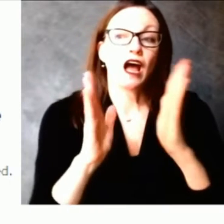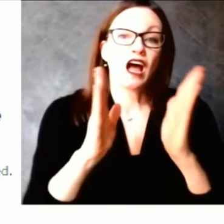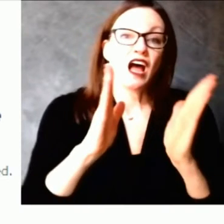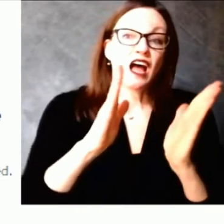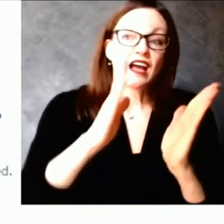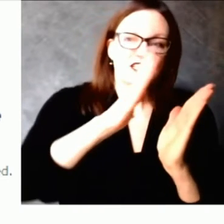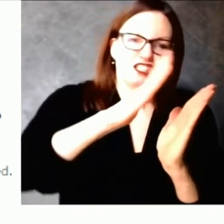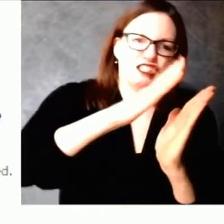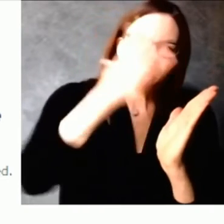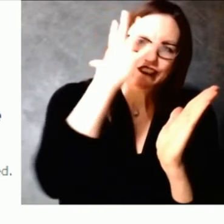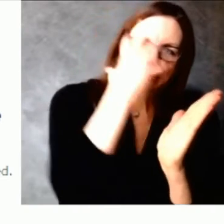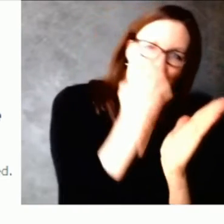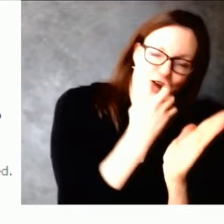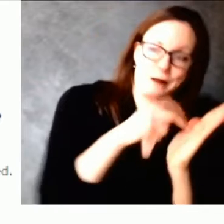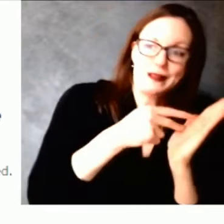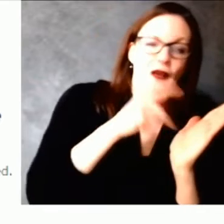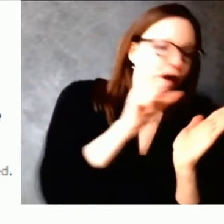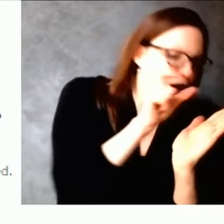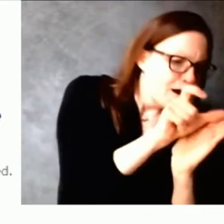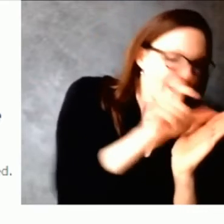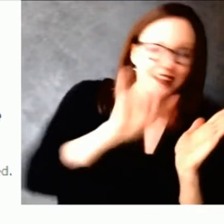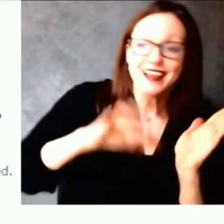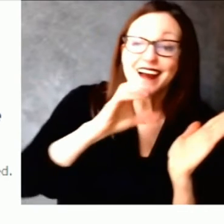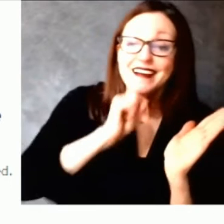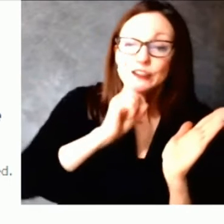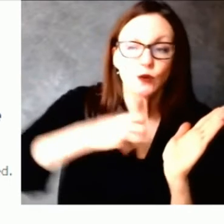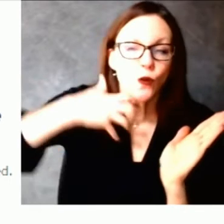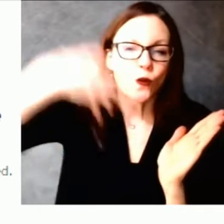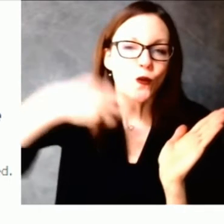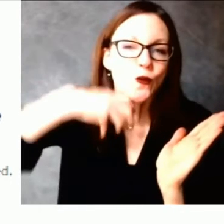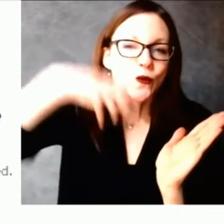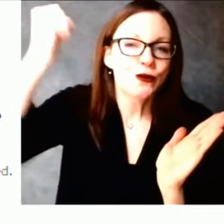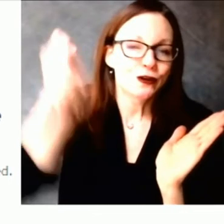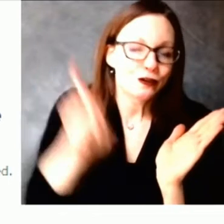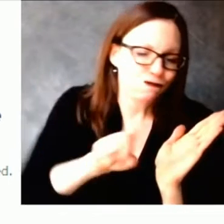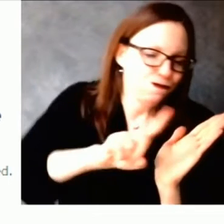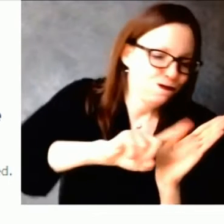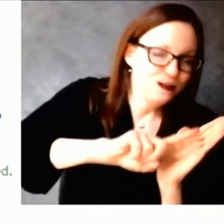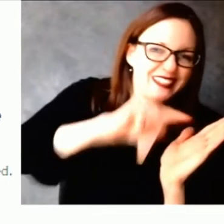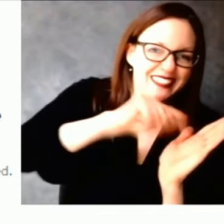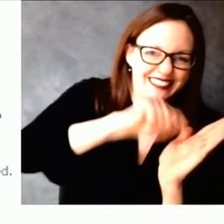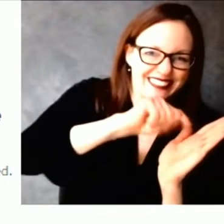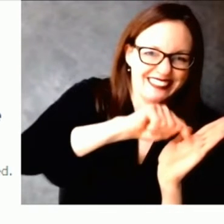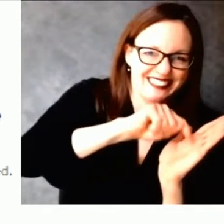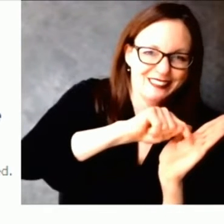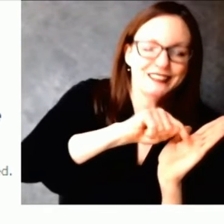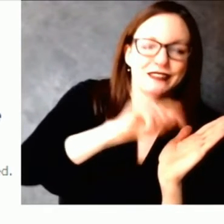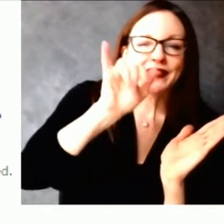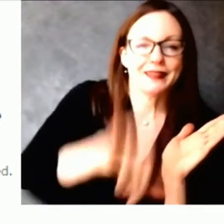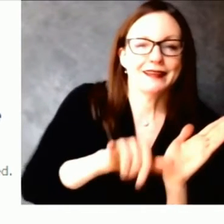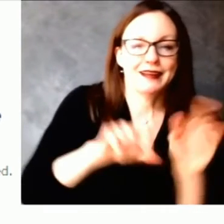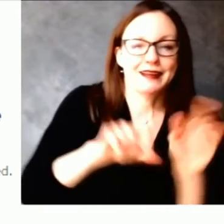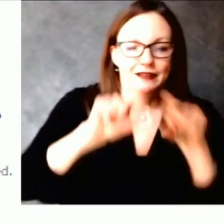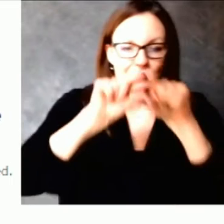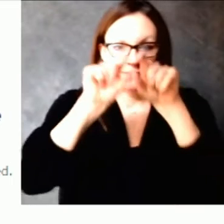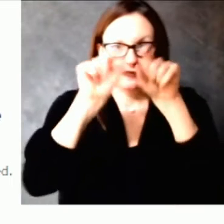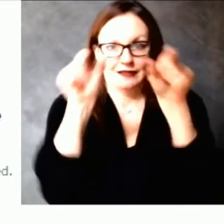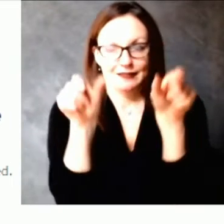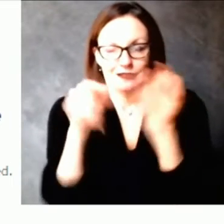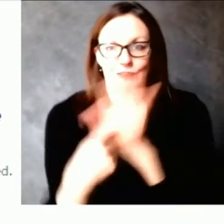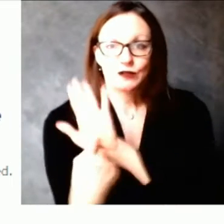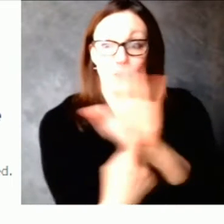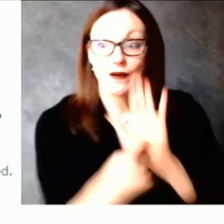Because we are phasing in eligibility for vaccination currently focused on frontline health care workers,